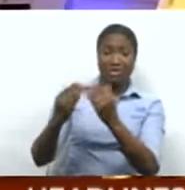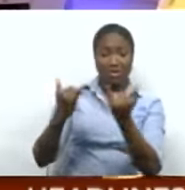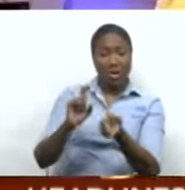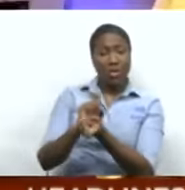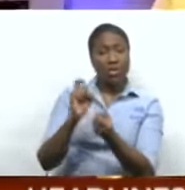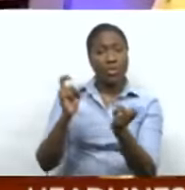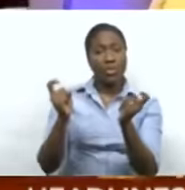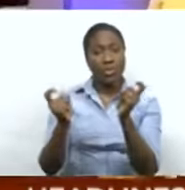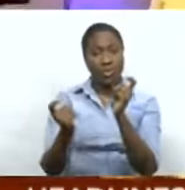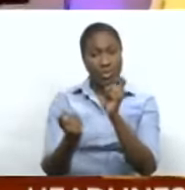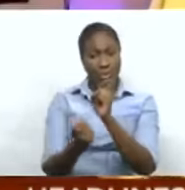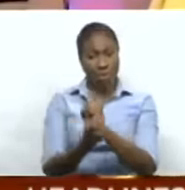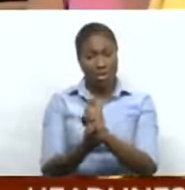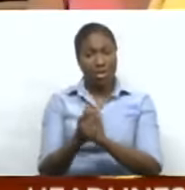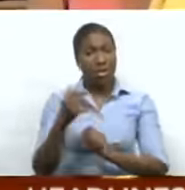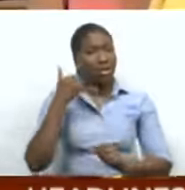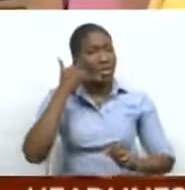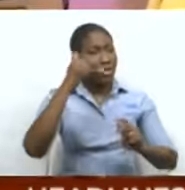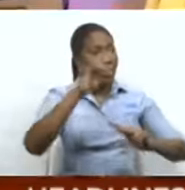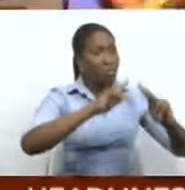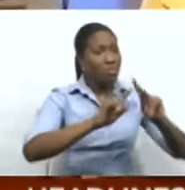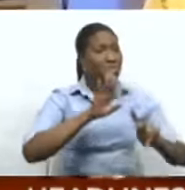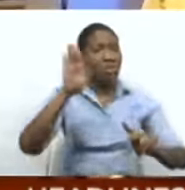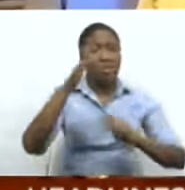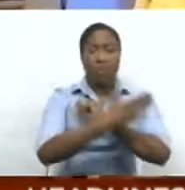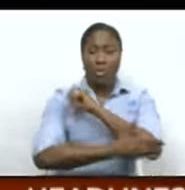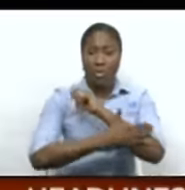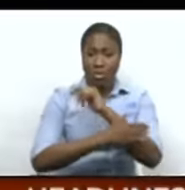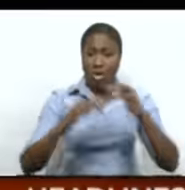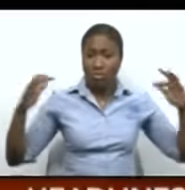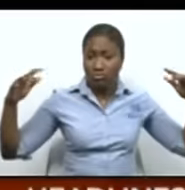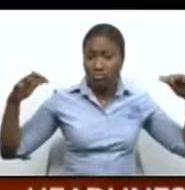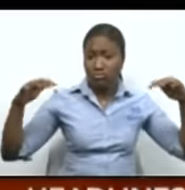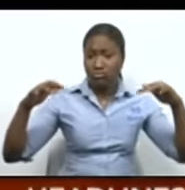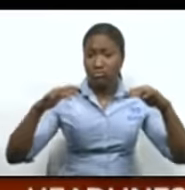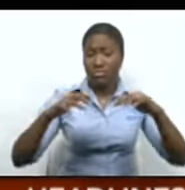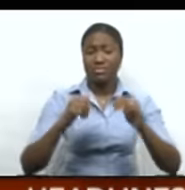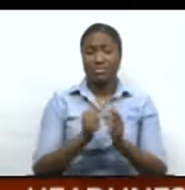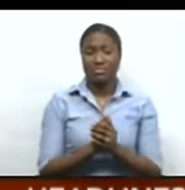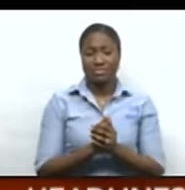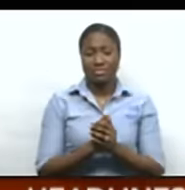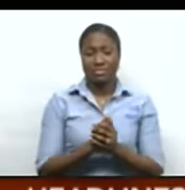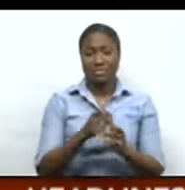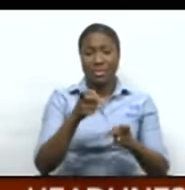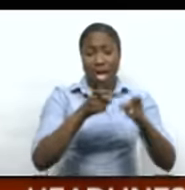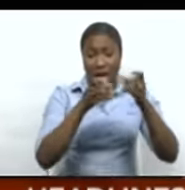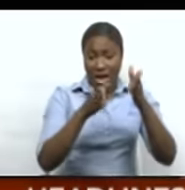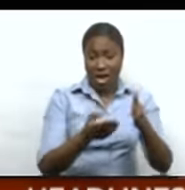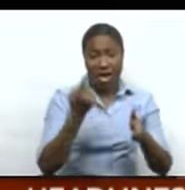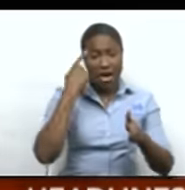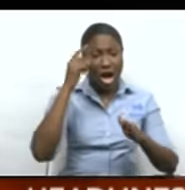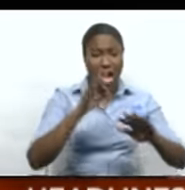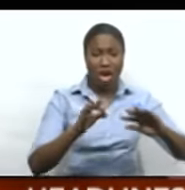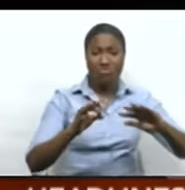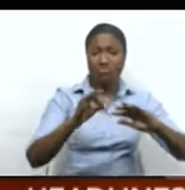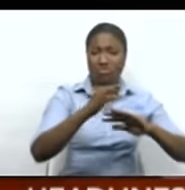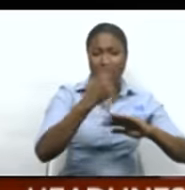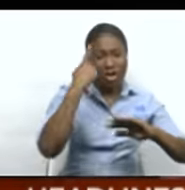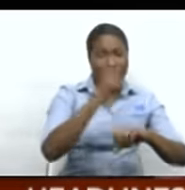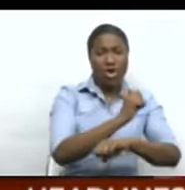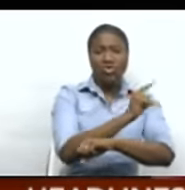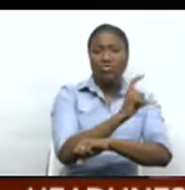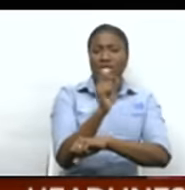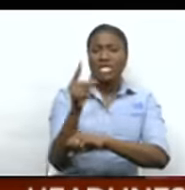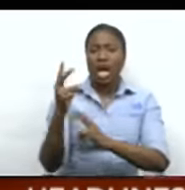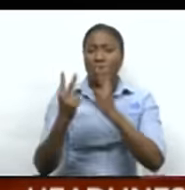from abroad. think that nowadays you see a lot of tours. Regional manager for the Caribbean of the Curacao Tourist